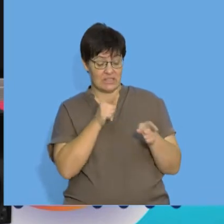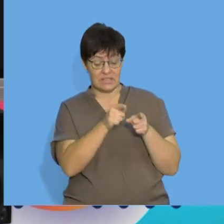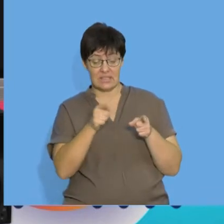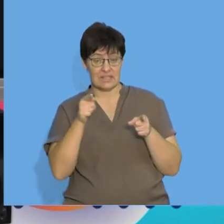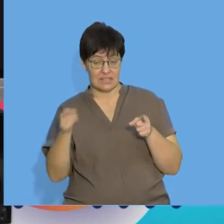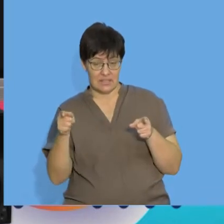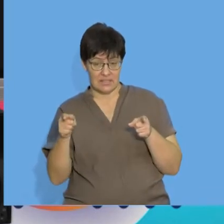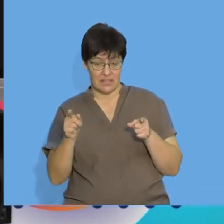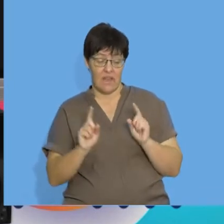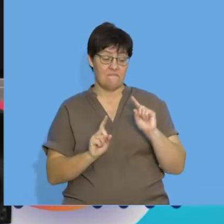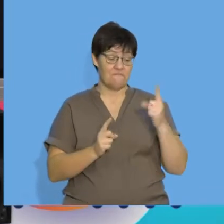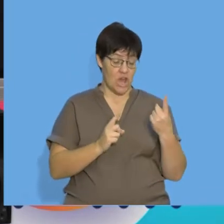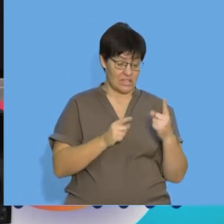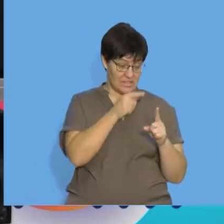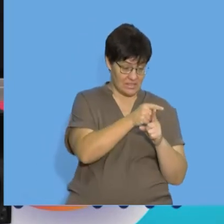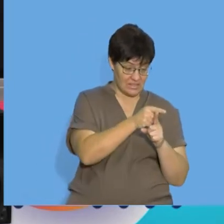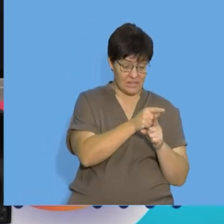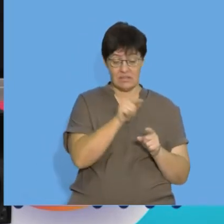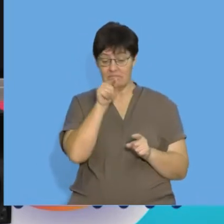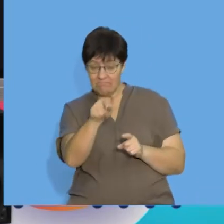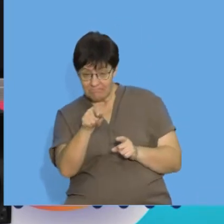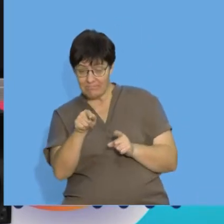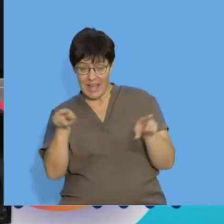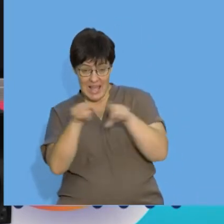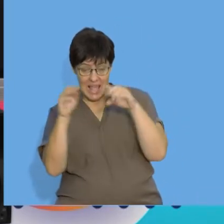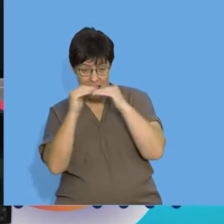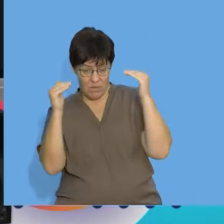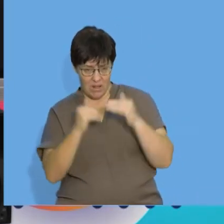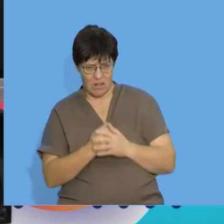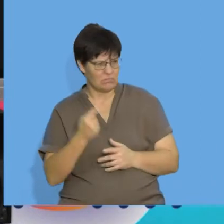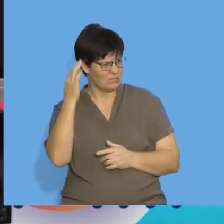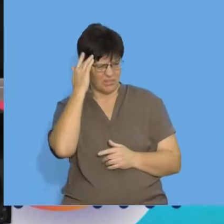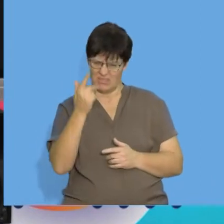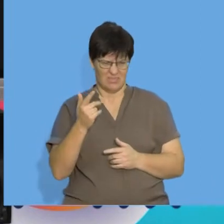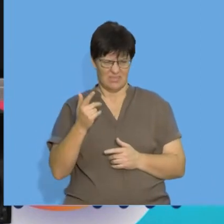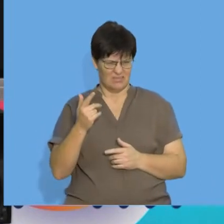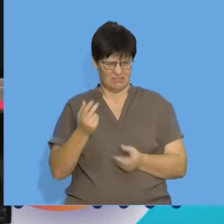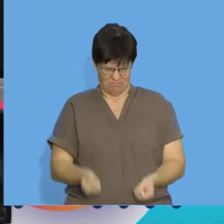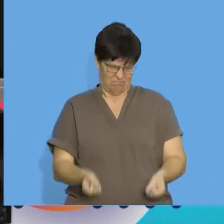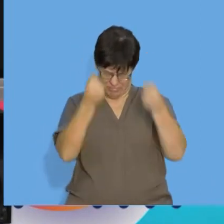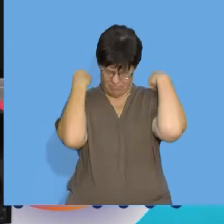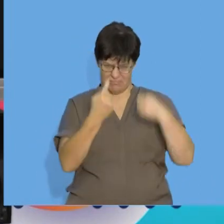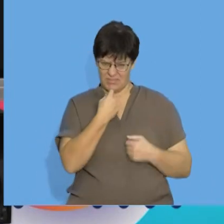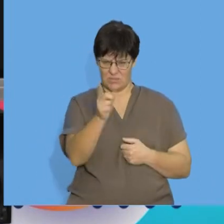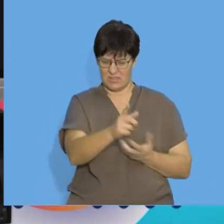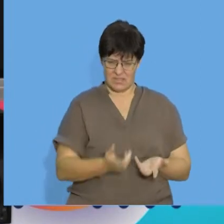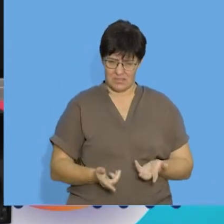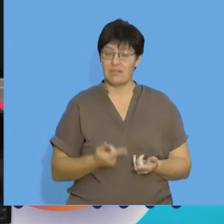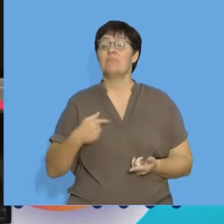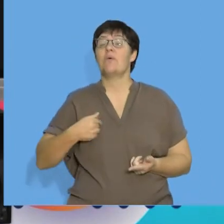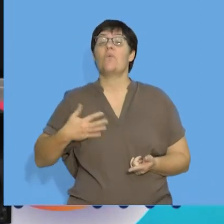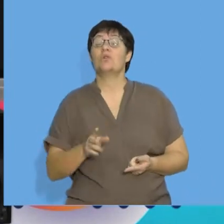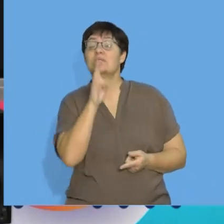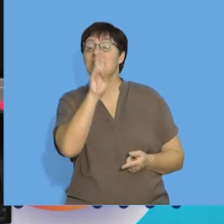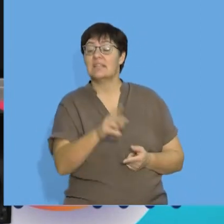the differences between the first differences are equal. That may sound a bit like gibberish but all I'm saying is